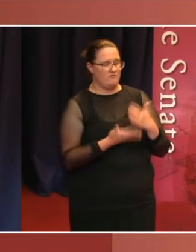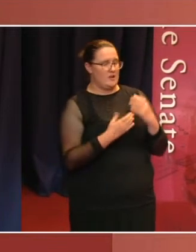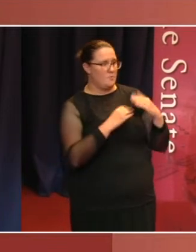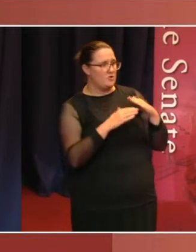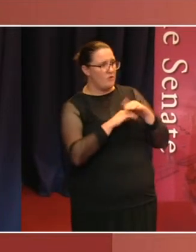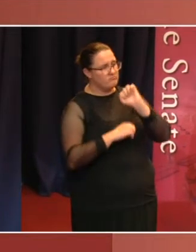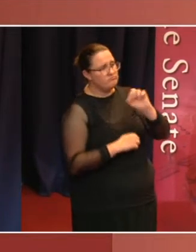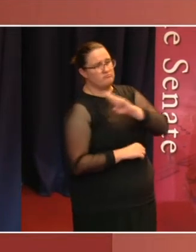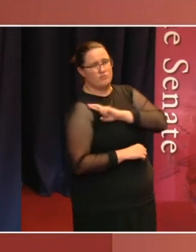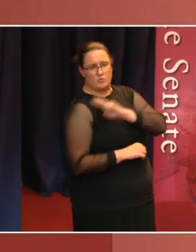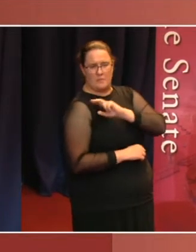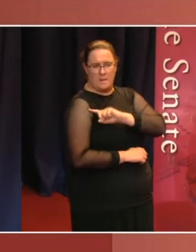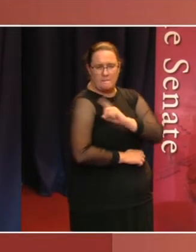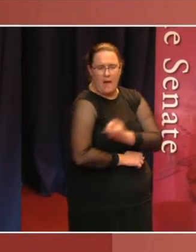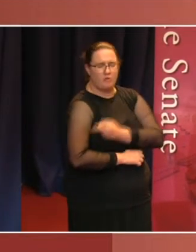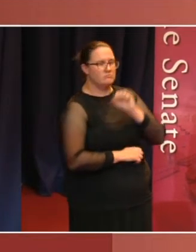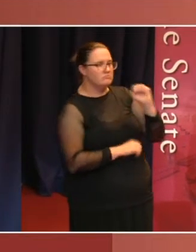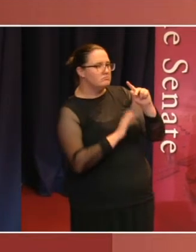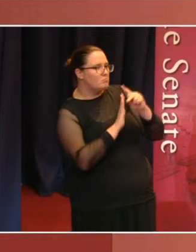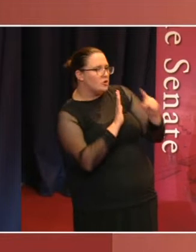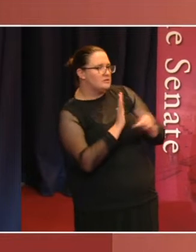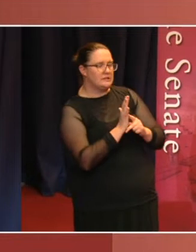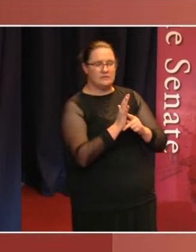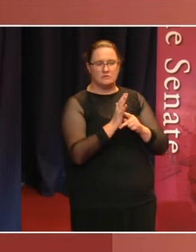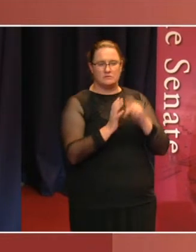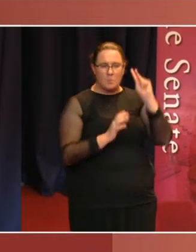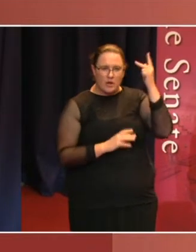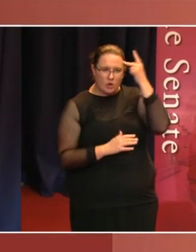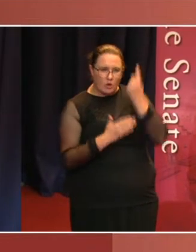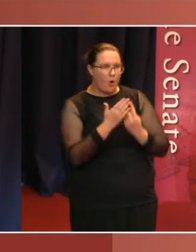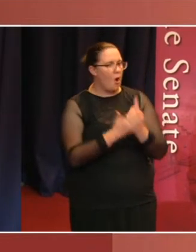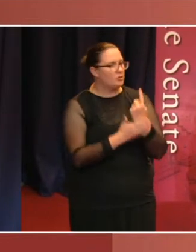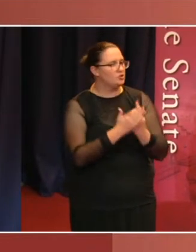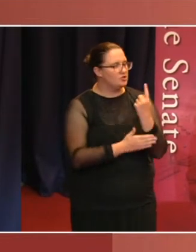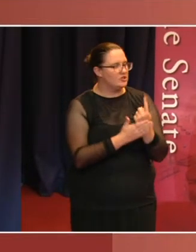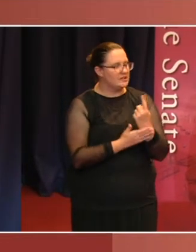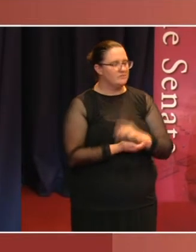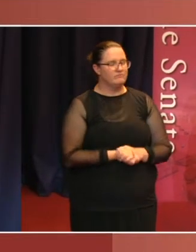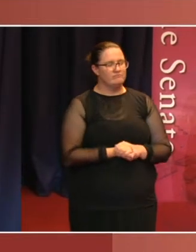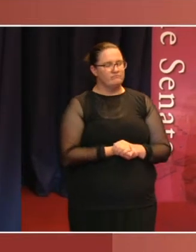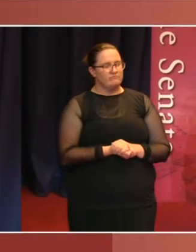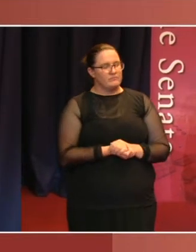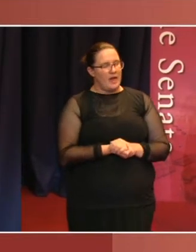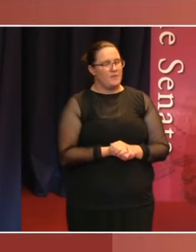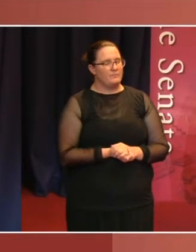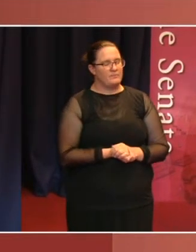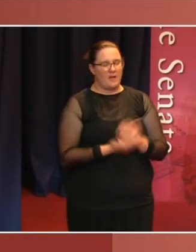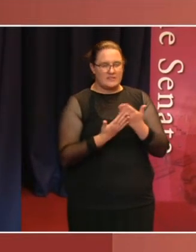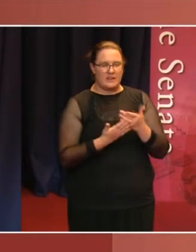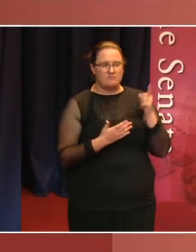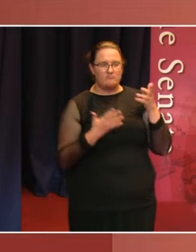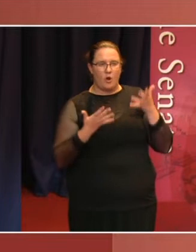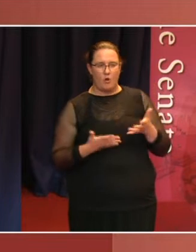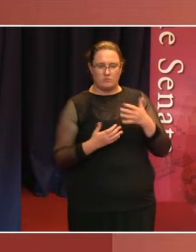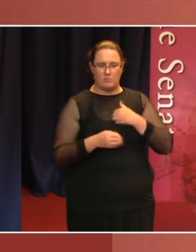responsibility, its policy and political opportunities, to my work at the Australia Institute. I've worked in and around the Senate for